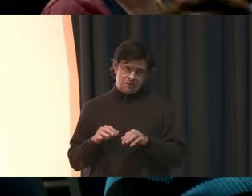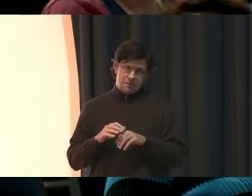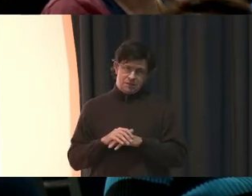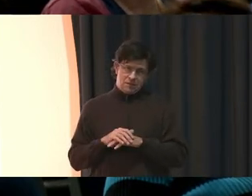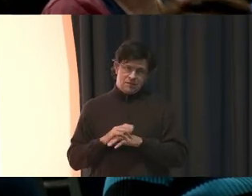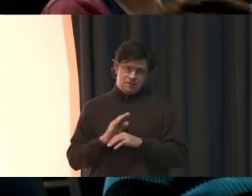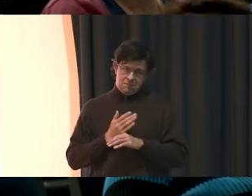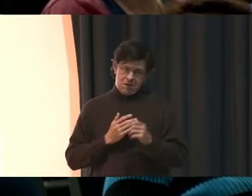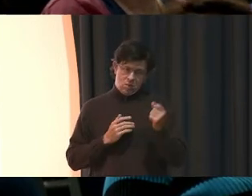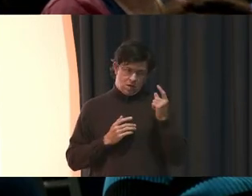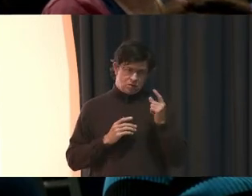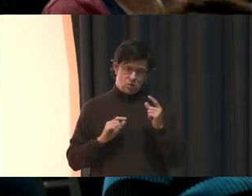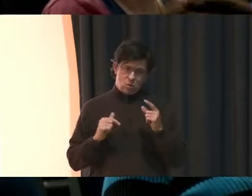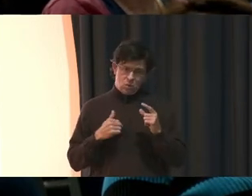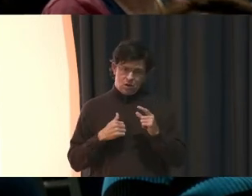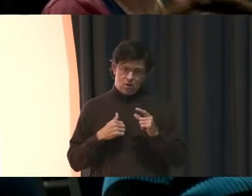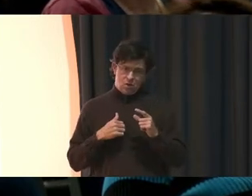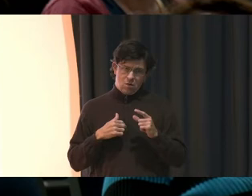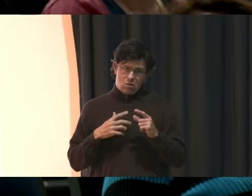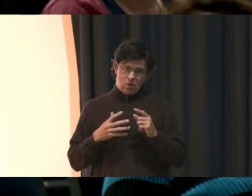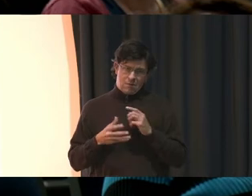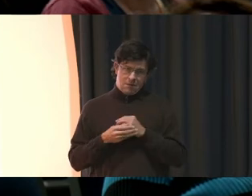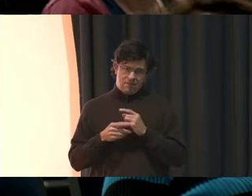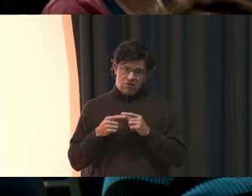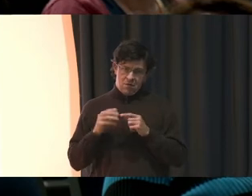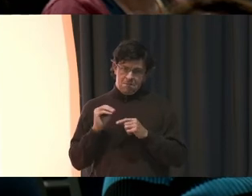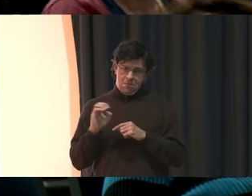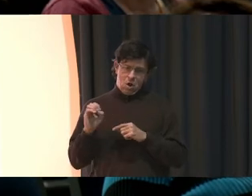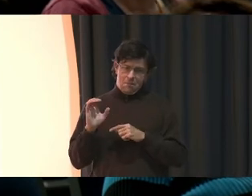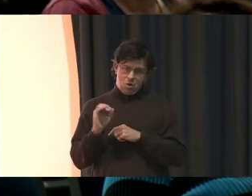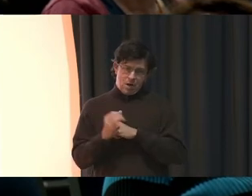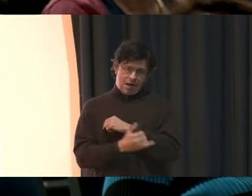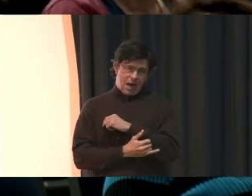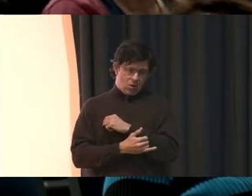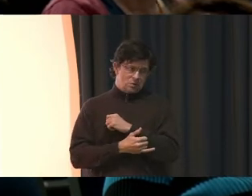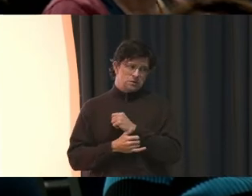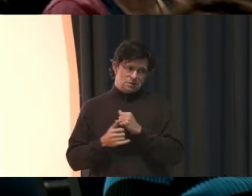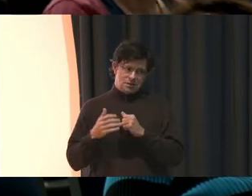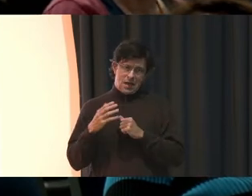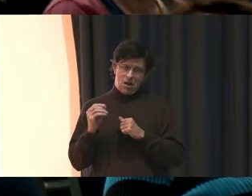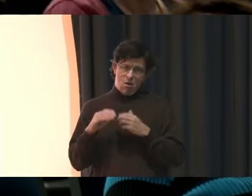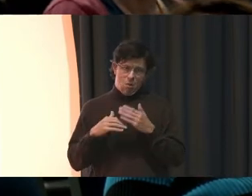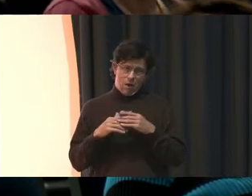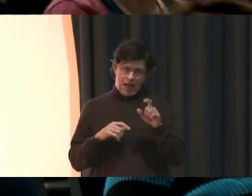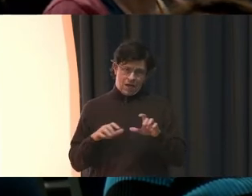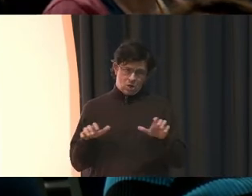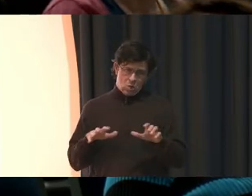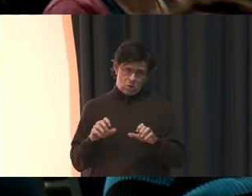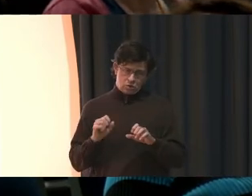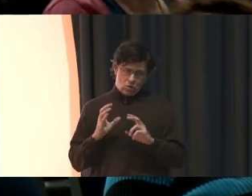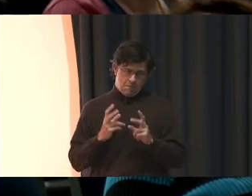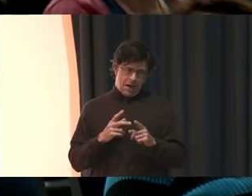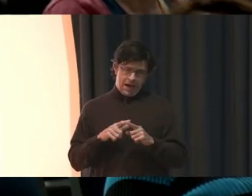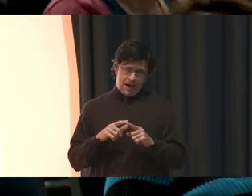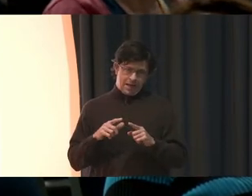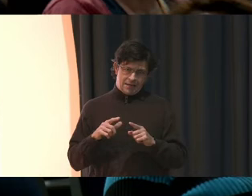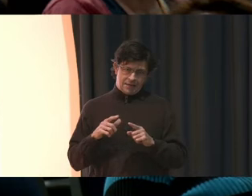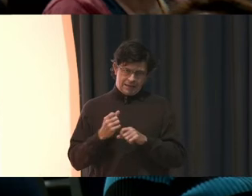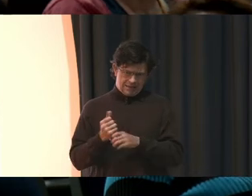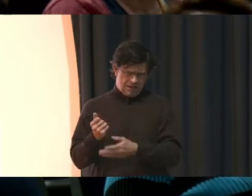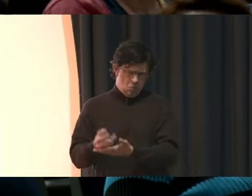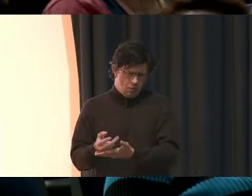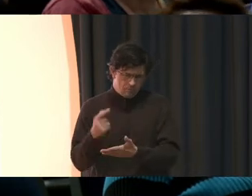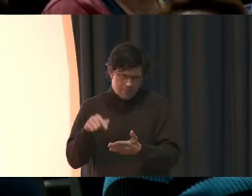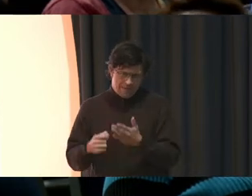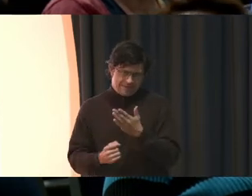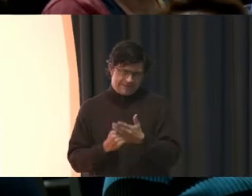From our understanding, we was piggybacking off of Montgomery County's with MedStar last year, and all we had to do was go back in and get the approval for